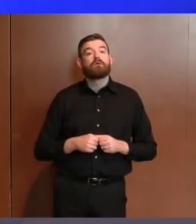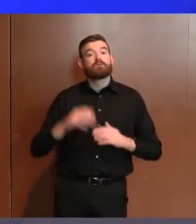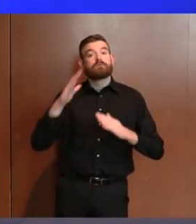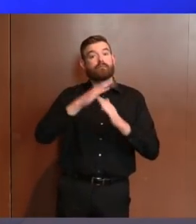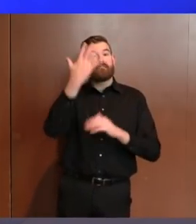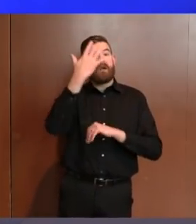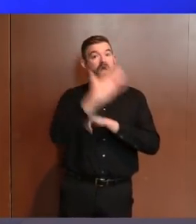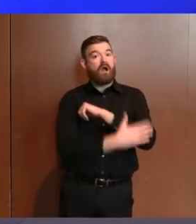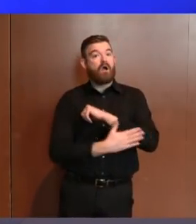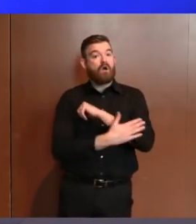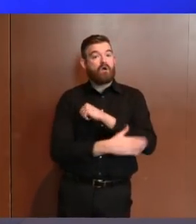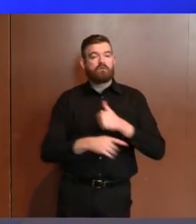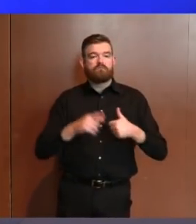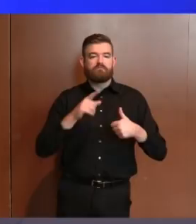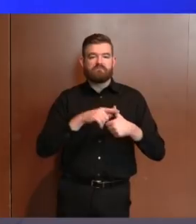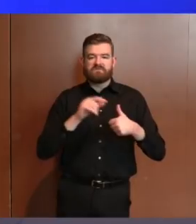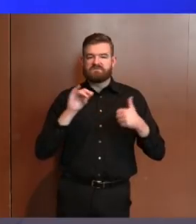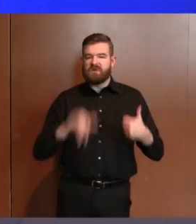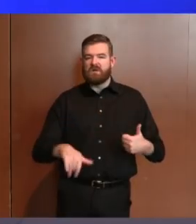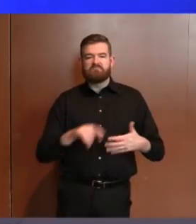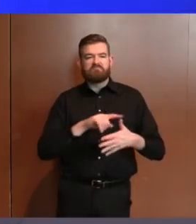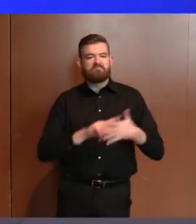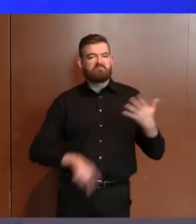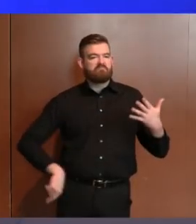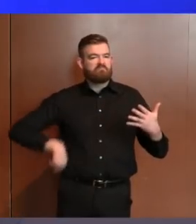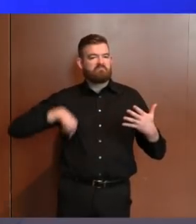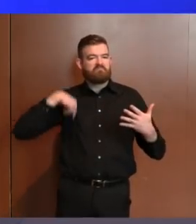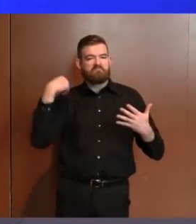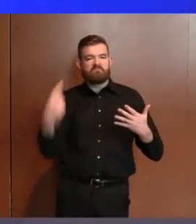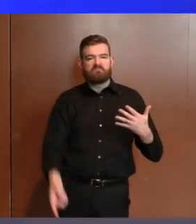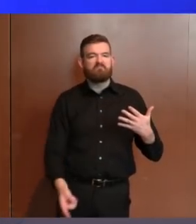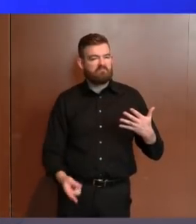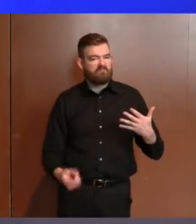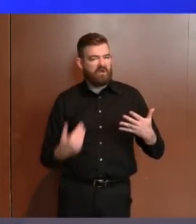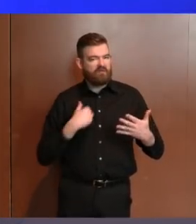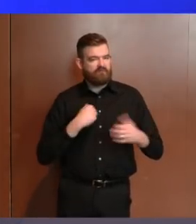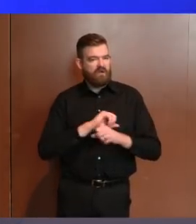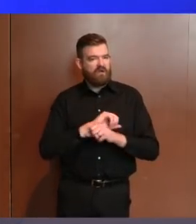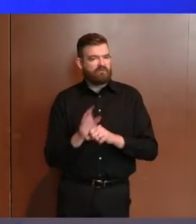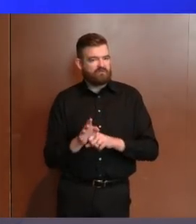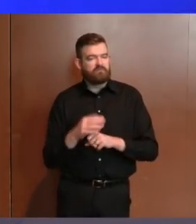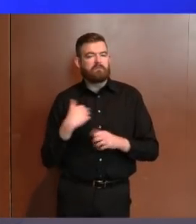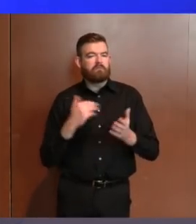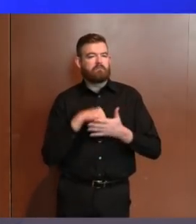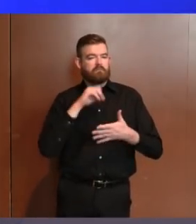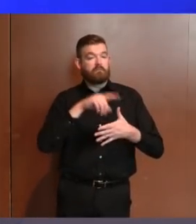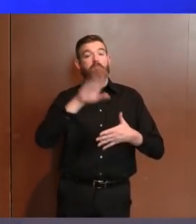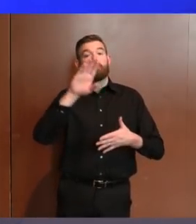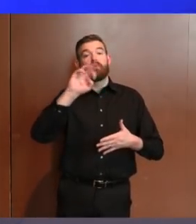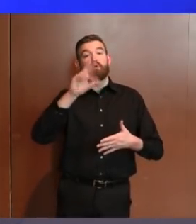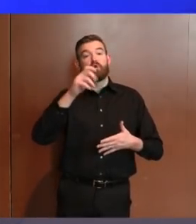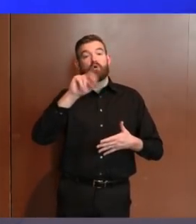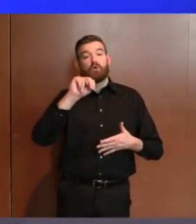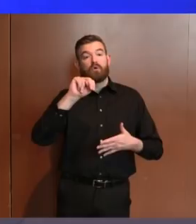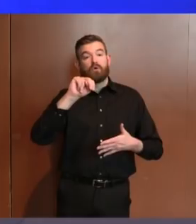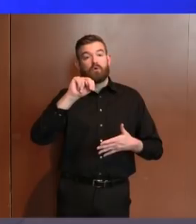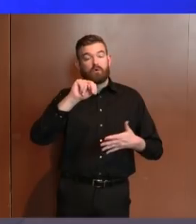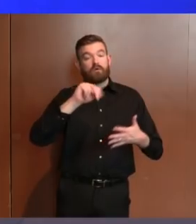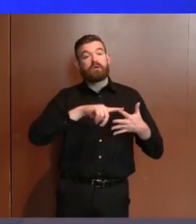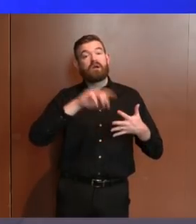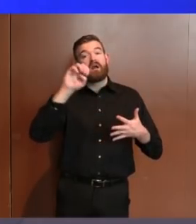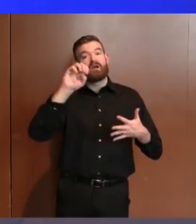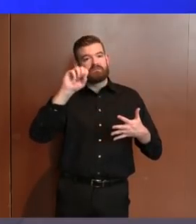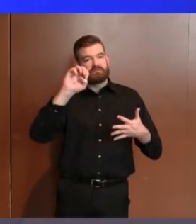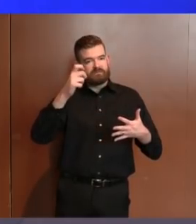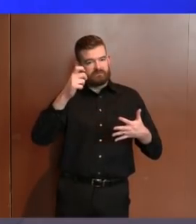staying about the same in terms of positive cases. I'll just read them in order. Bergen continue, number one, Essex, number two,